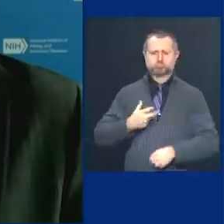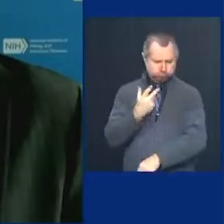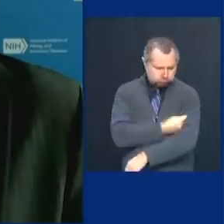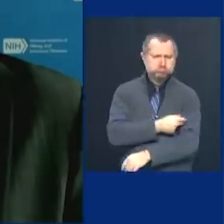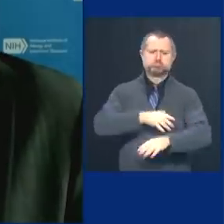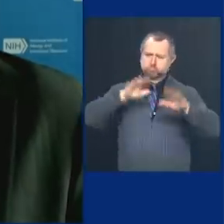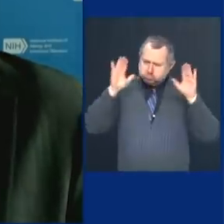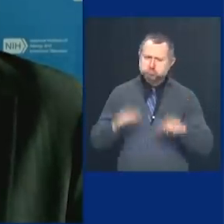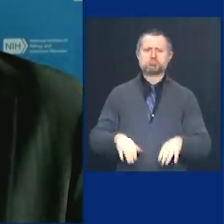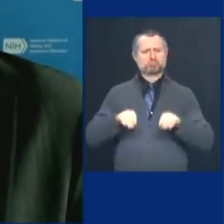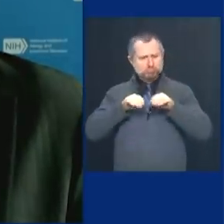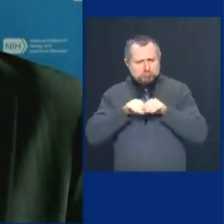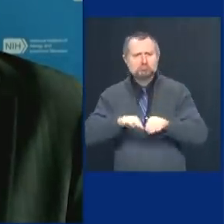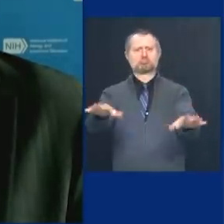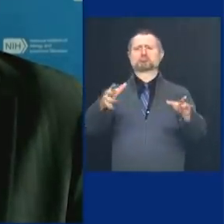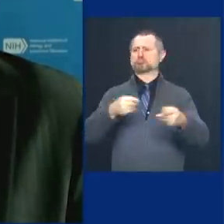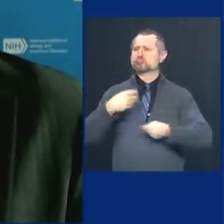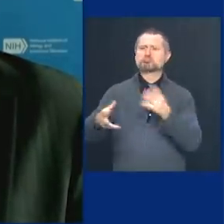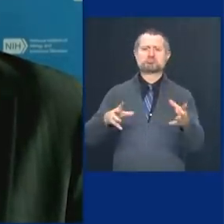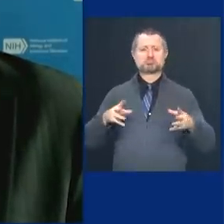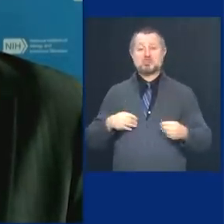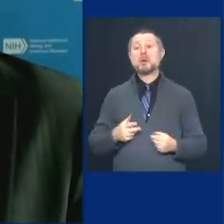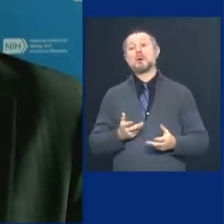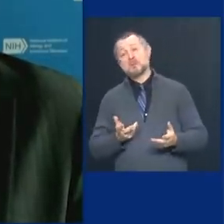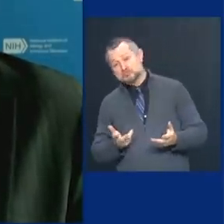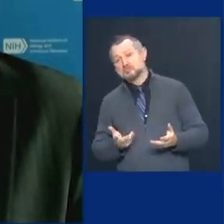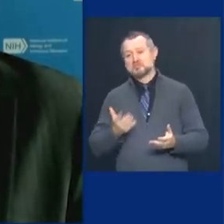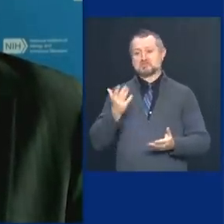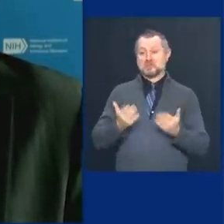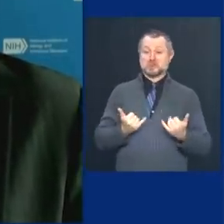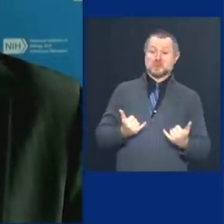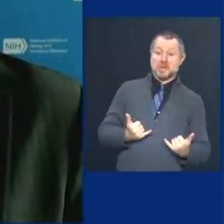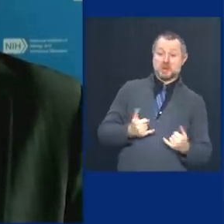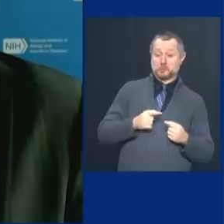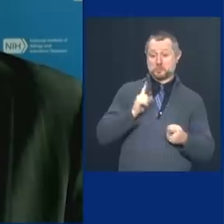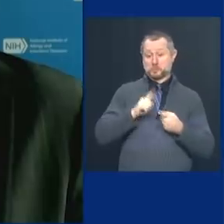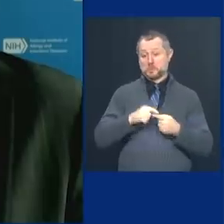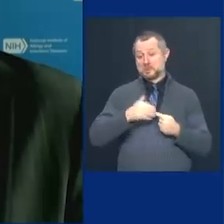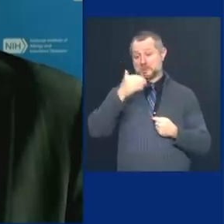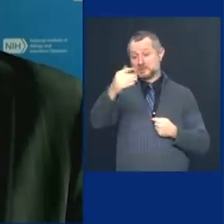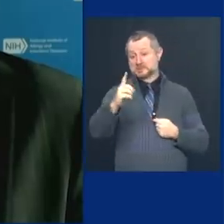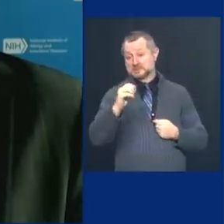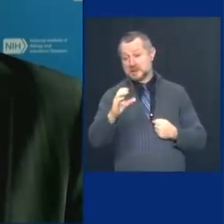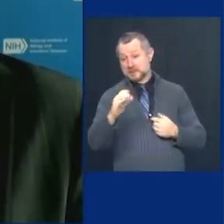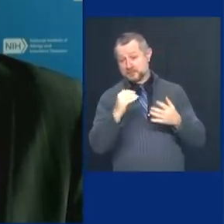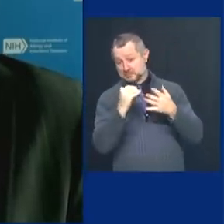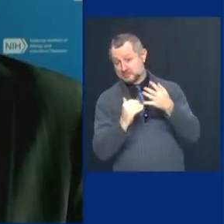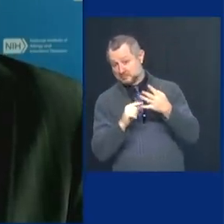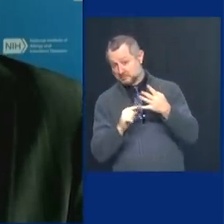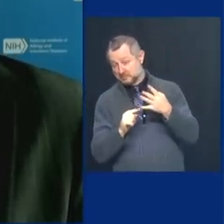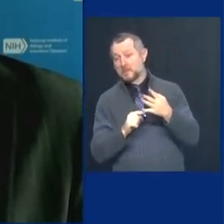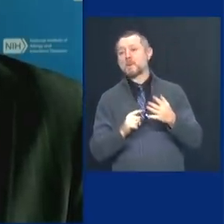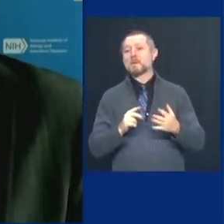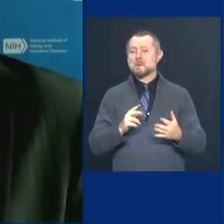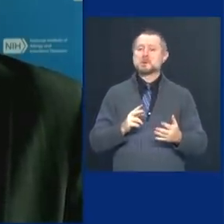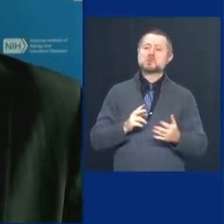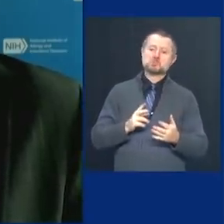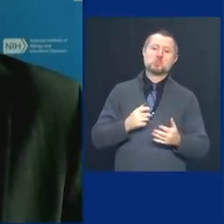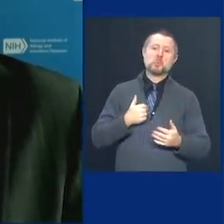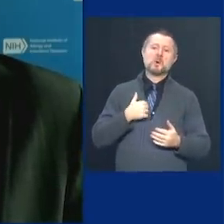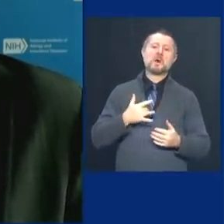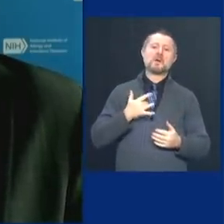people. So, between now and the end of December, you would likely get a substantial proportion